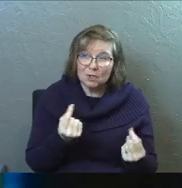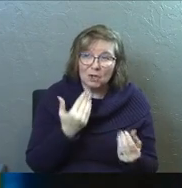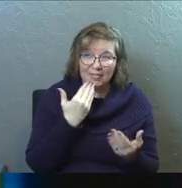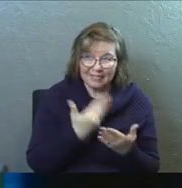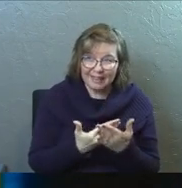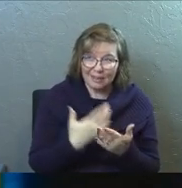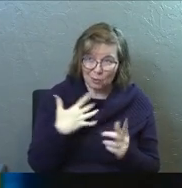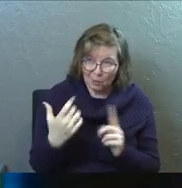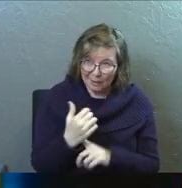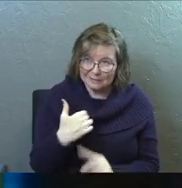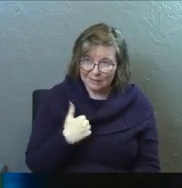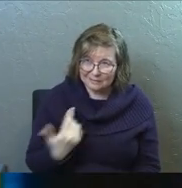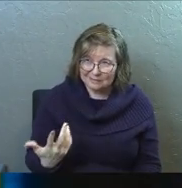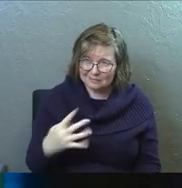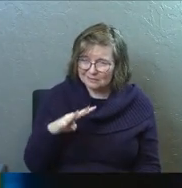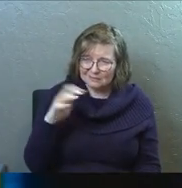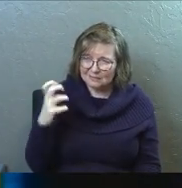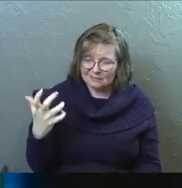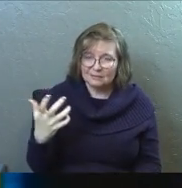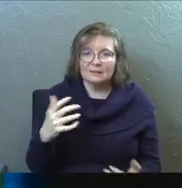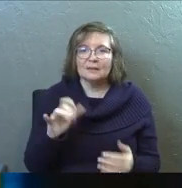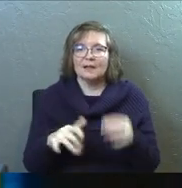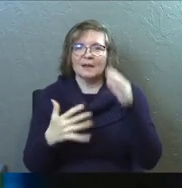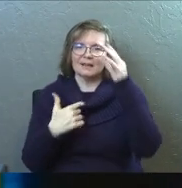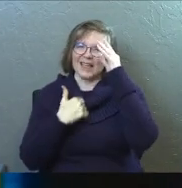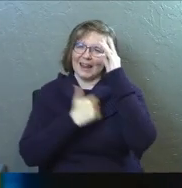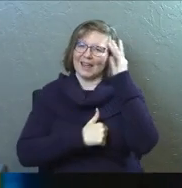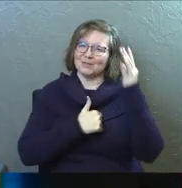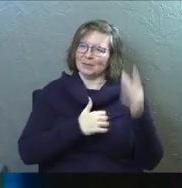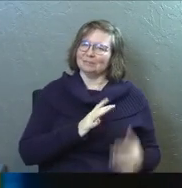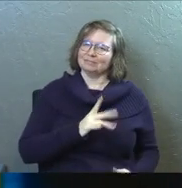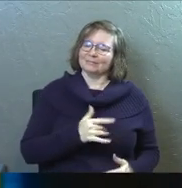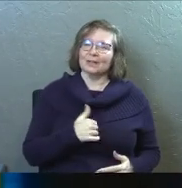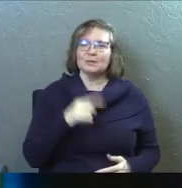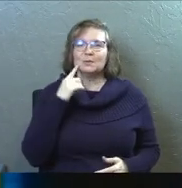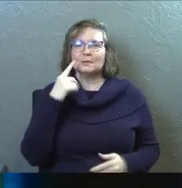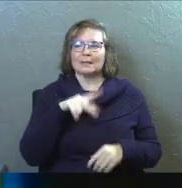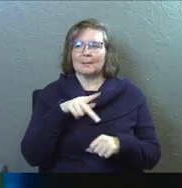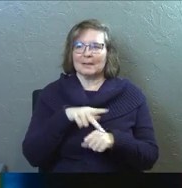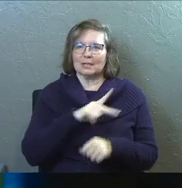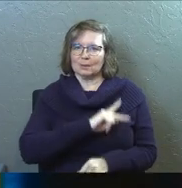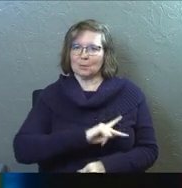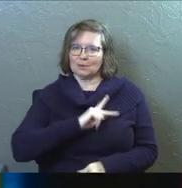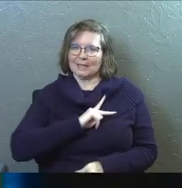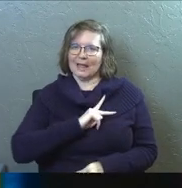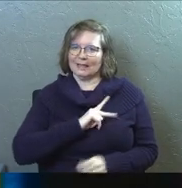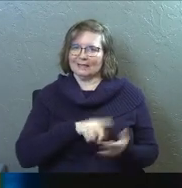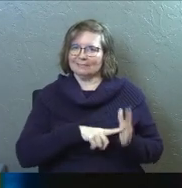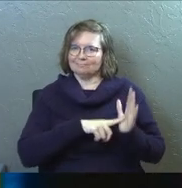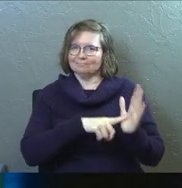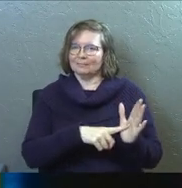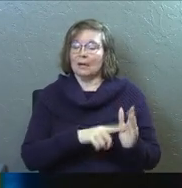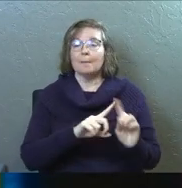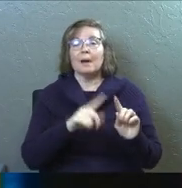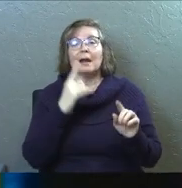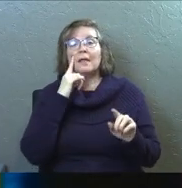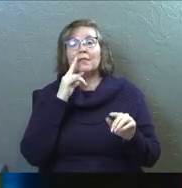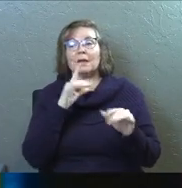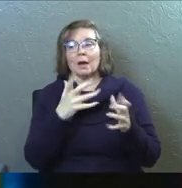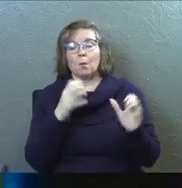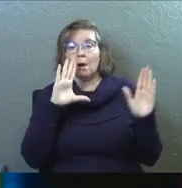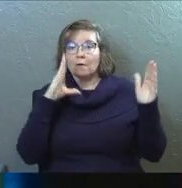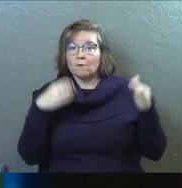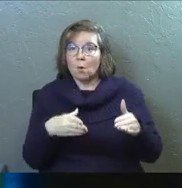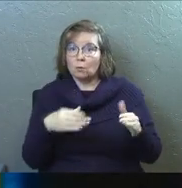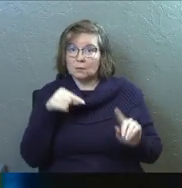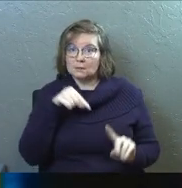good thing. He's got a little bit of that. And I think that's funny. You see Peter's kind of personality coming out there. But I think what I